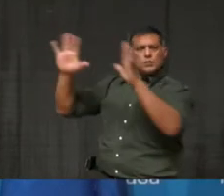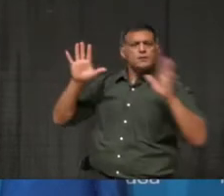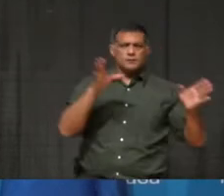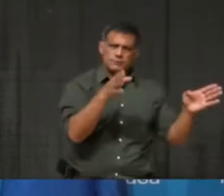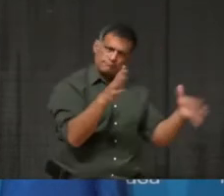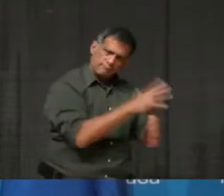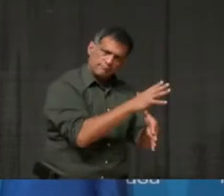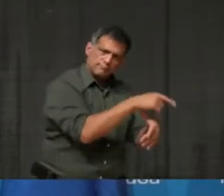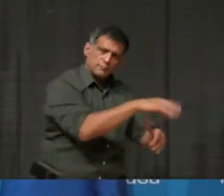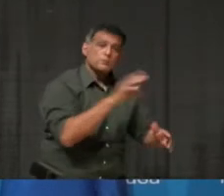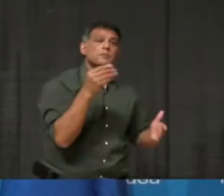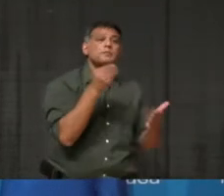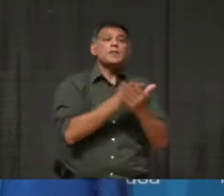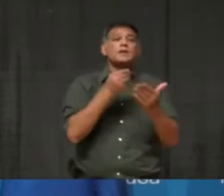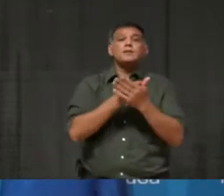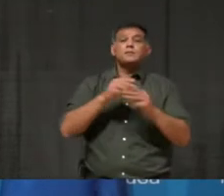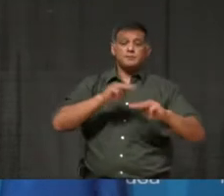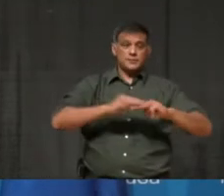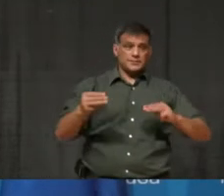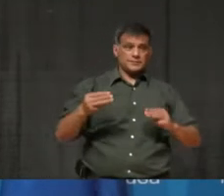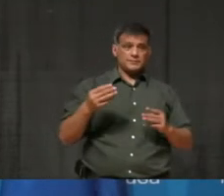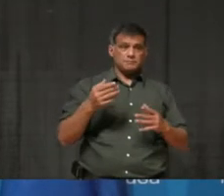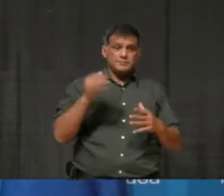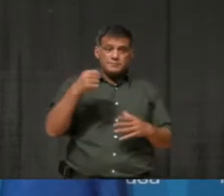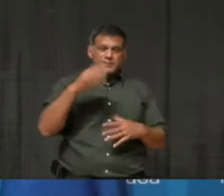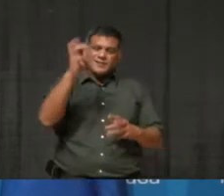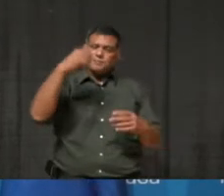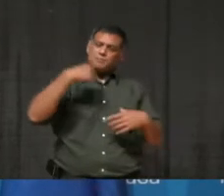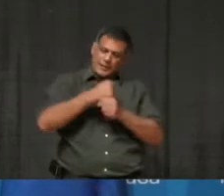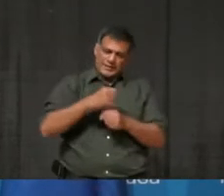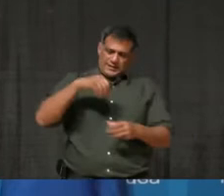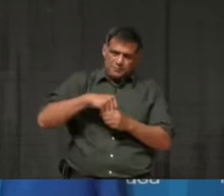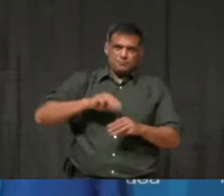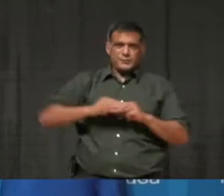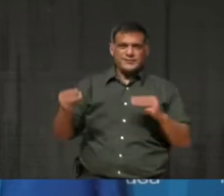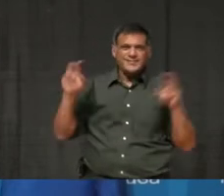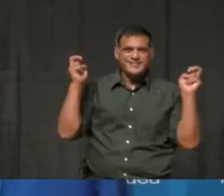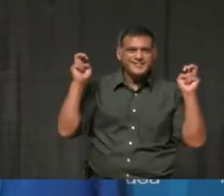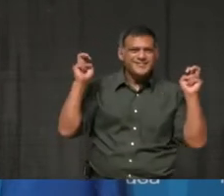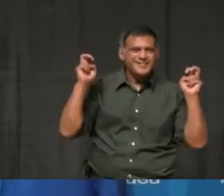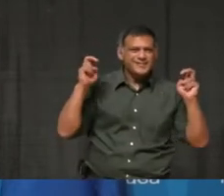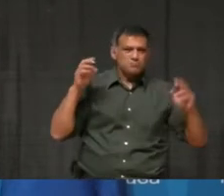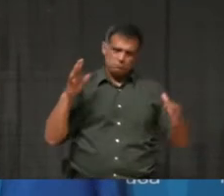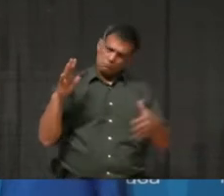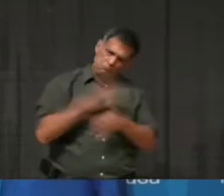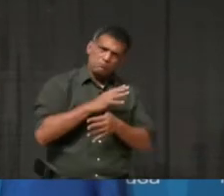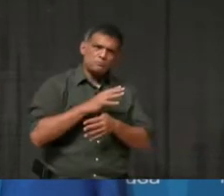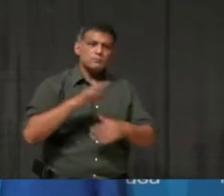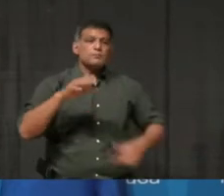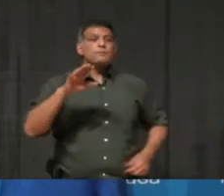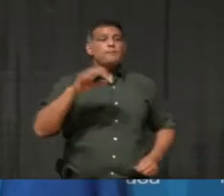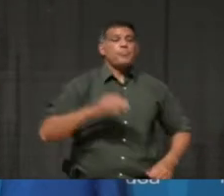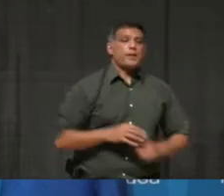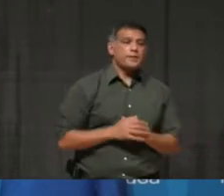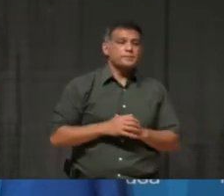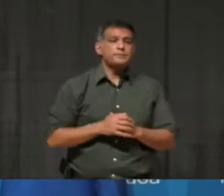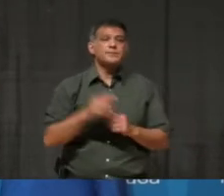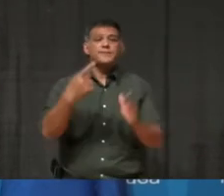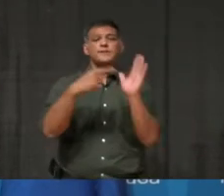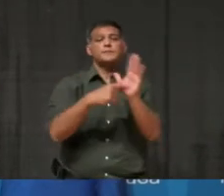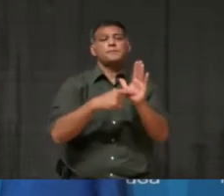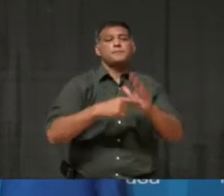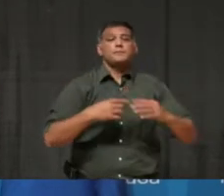Christmas through online orders, through curbside pickup and delivery. That jacket you are planning to buy.